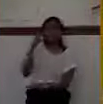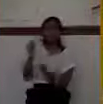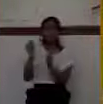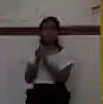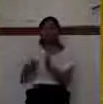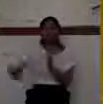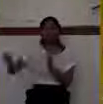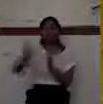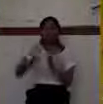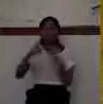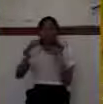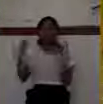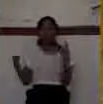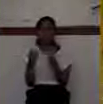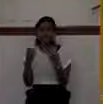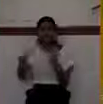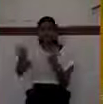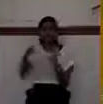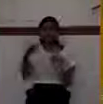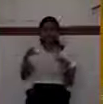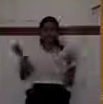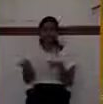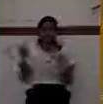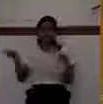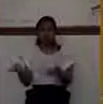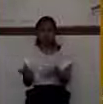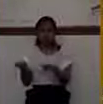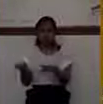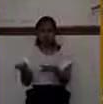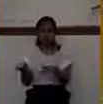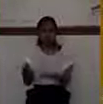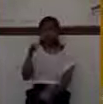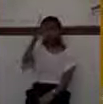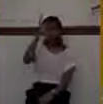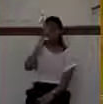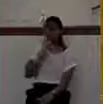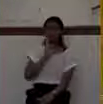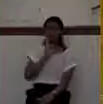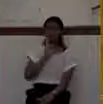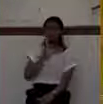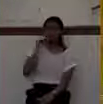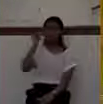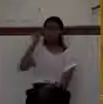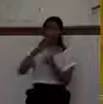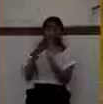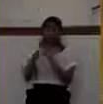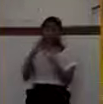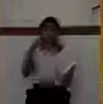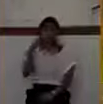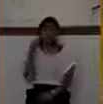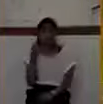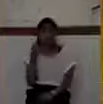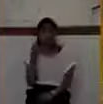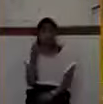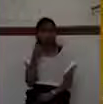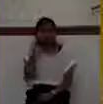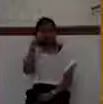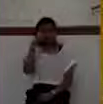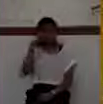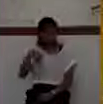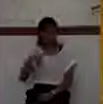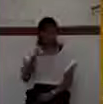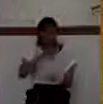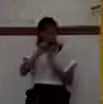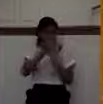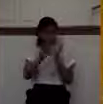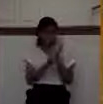sins, which they had committed. God became jealous. Did you know in the Old Testament,